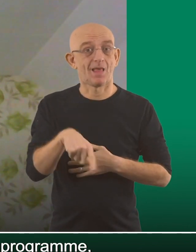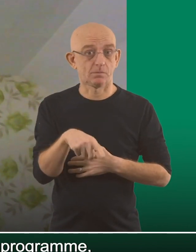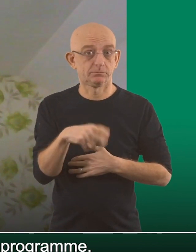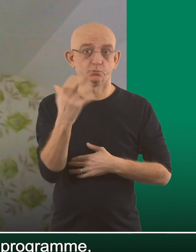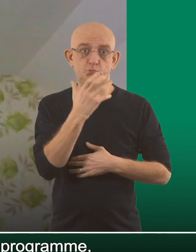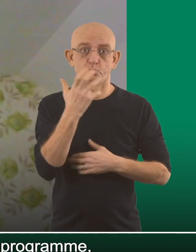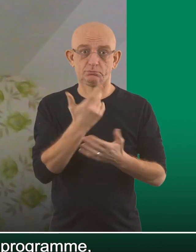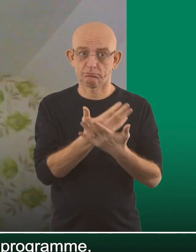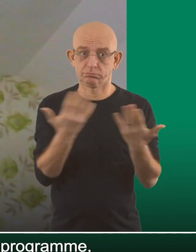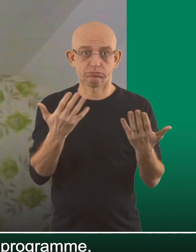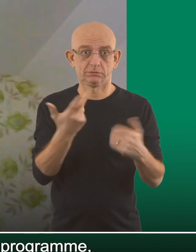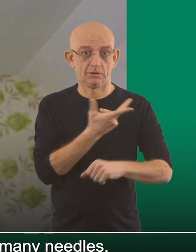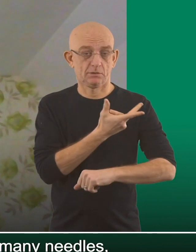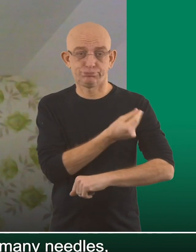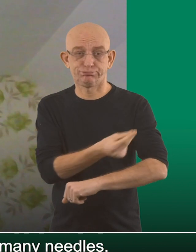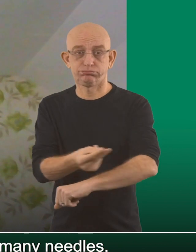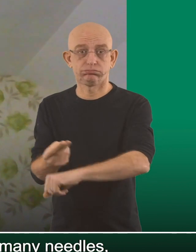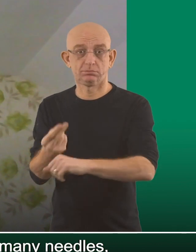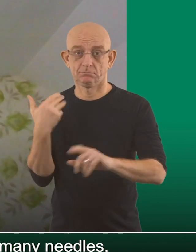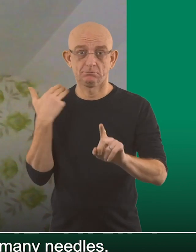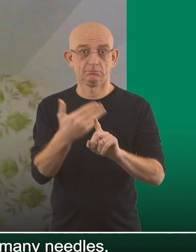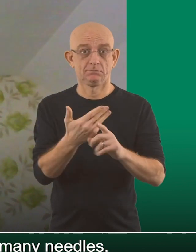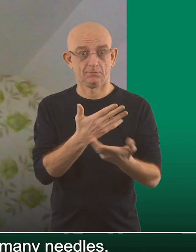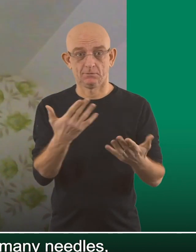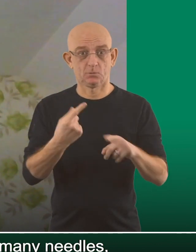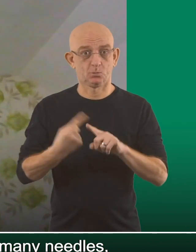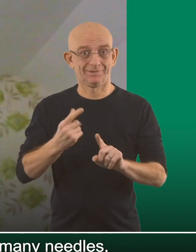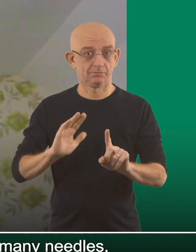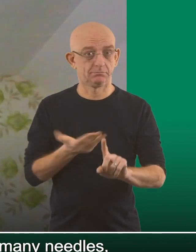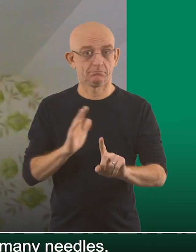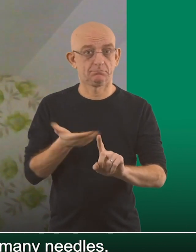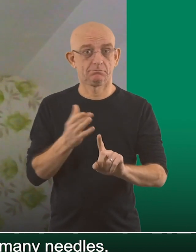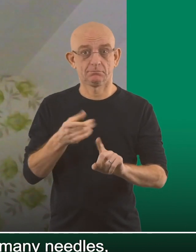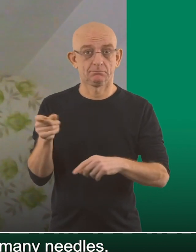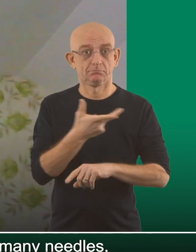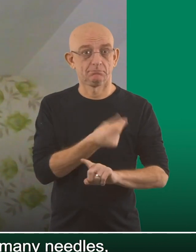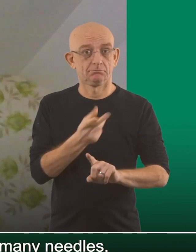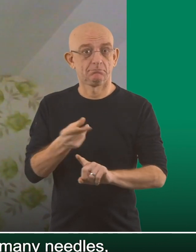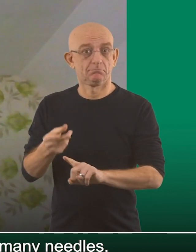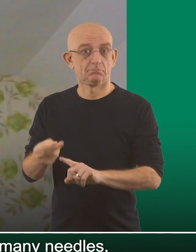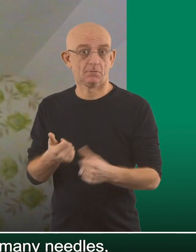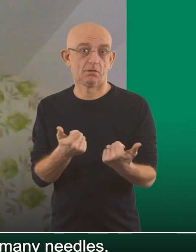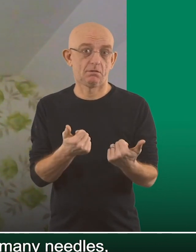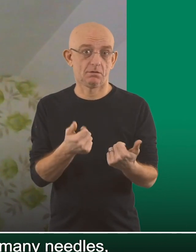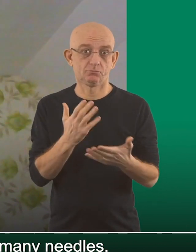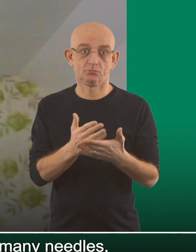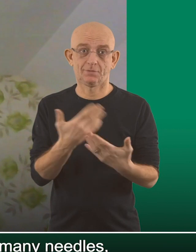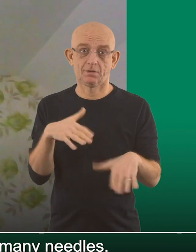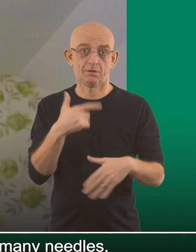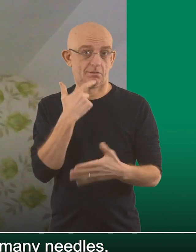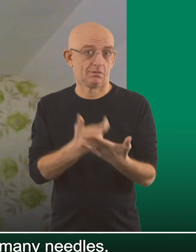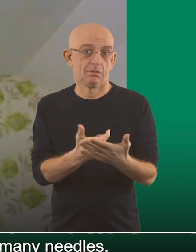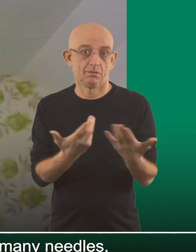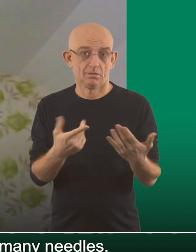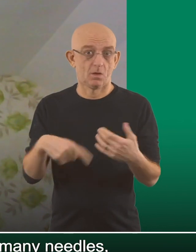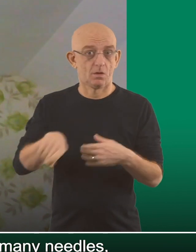,000, sorry, 163,000. So that's an astounding effort to stick that many needles in that many arms